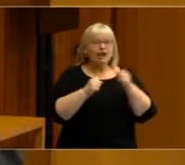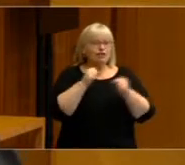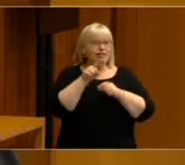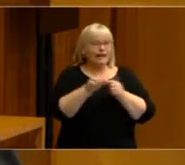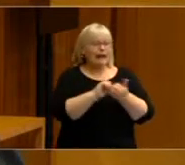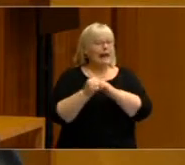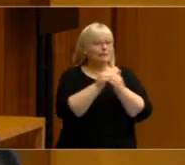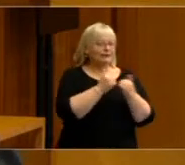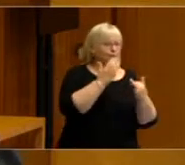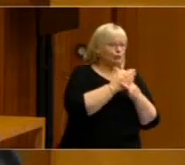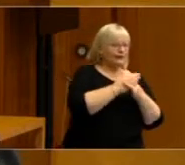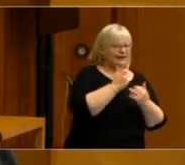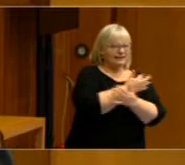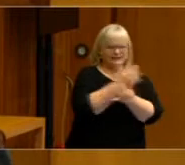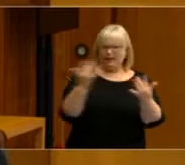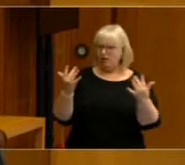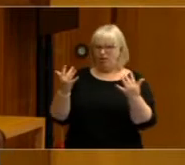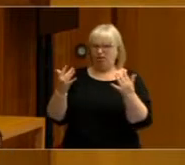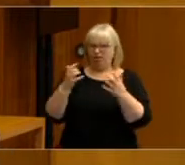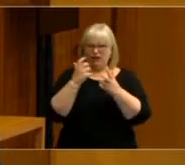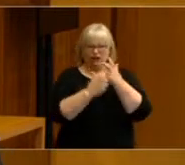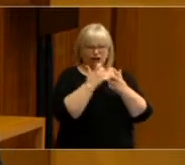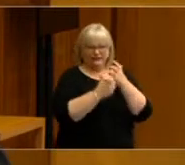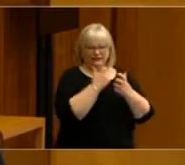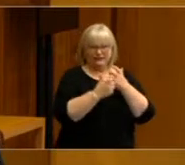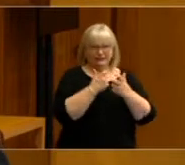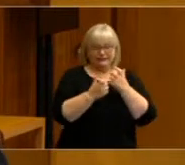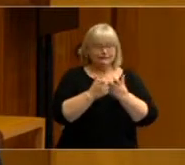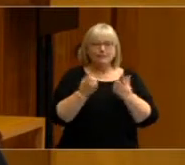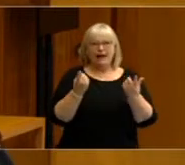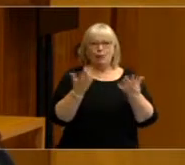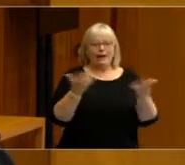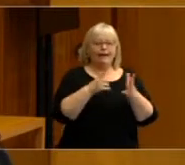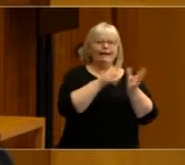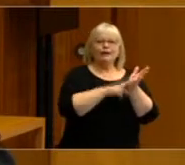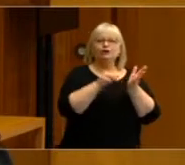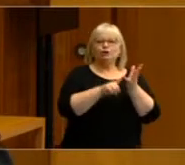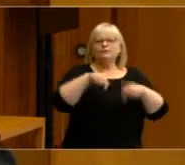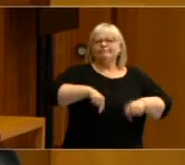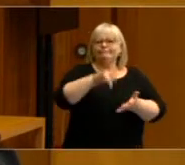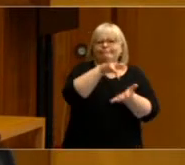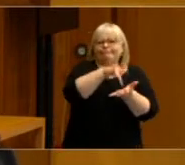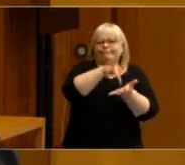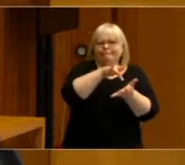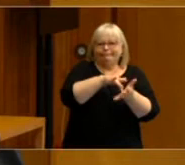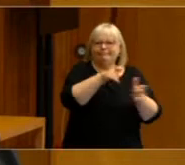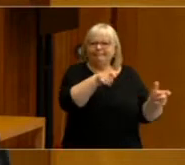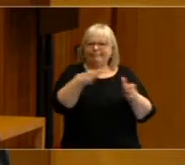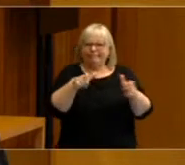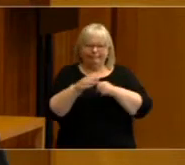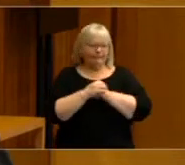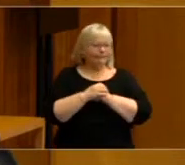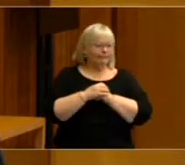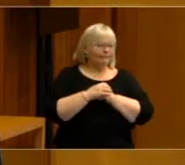collaborative project between several universities and with its long-term home here in Canberra at the ANU. And with the